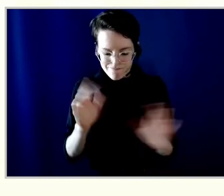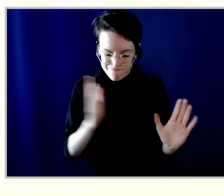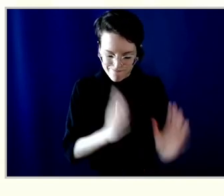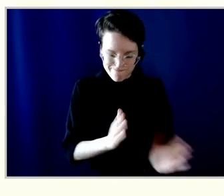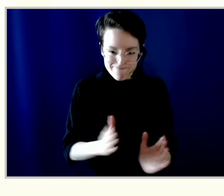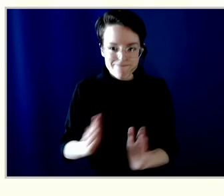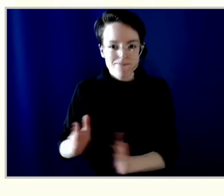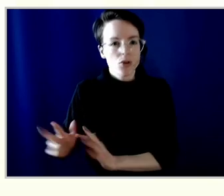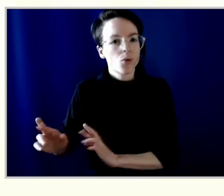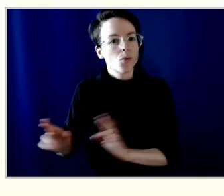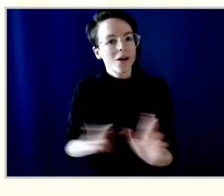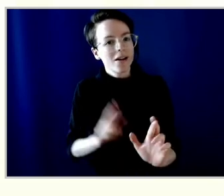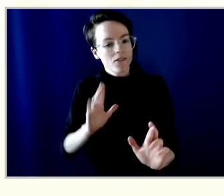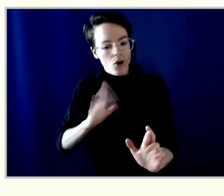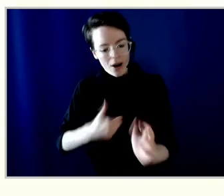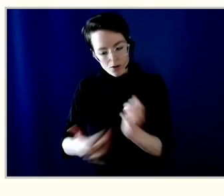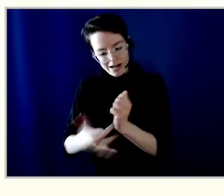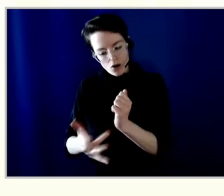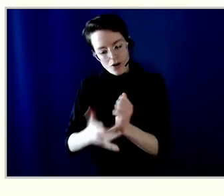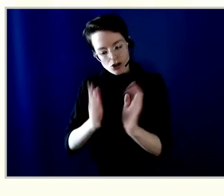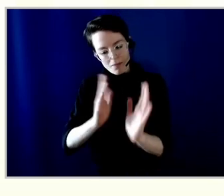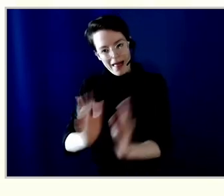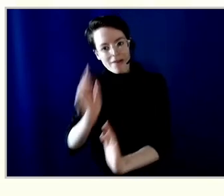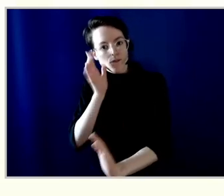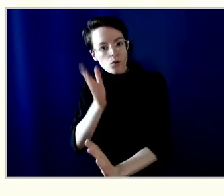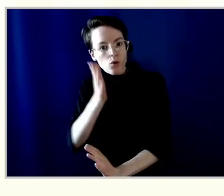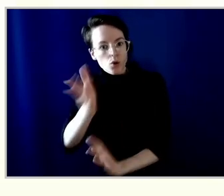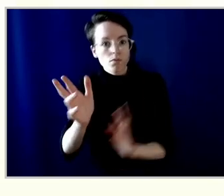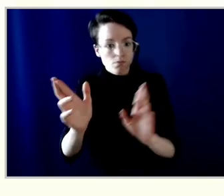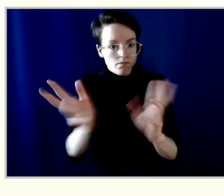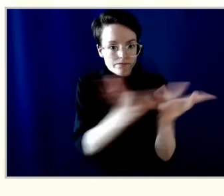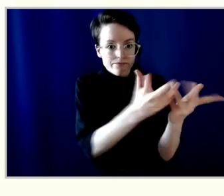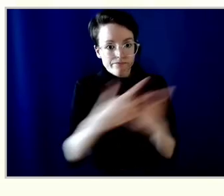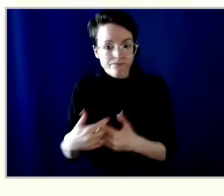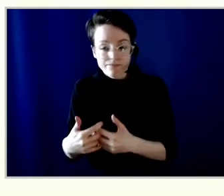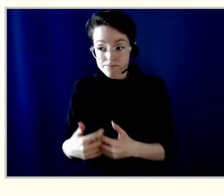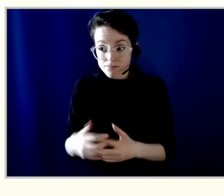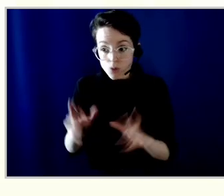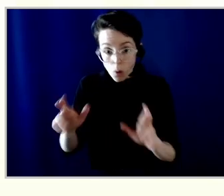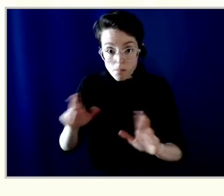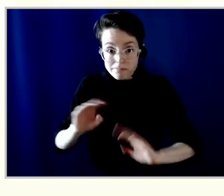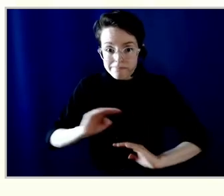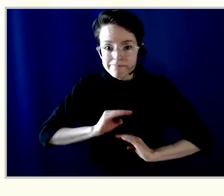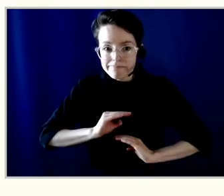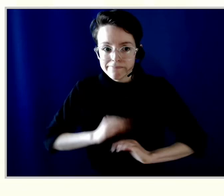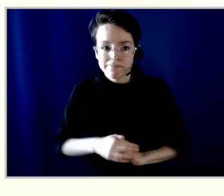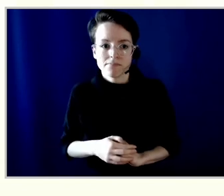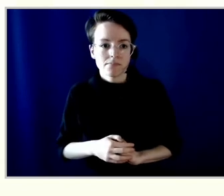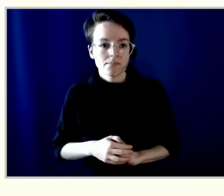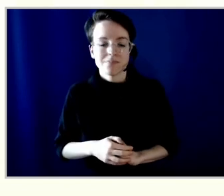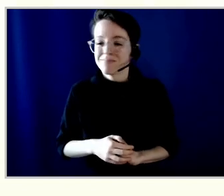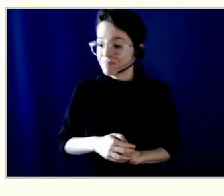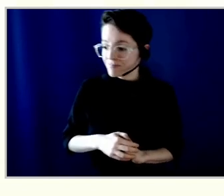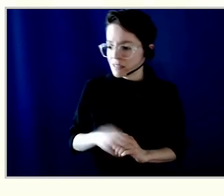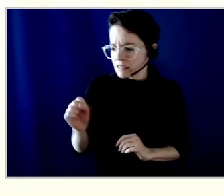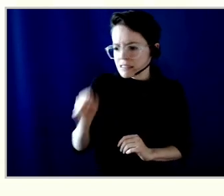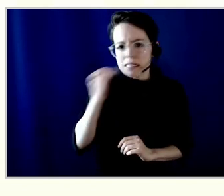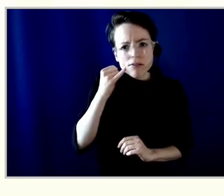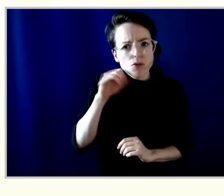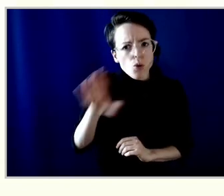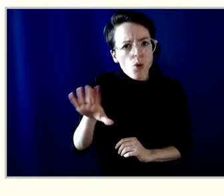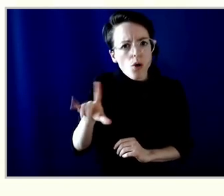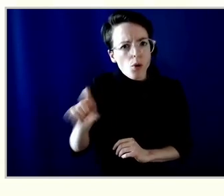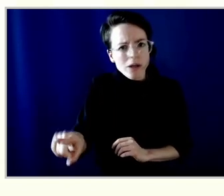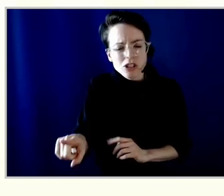for that. Hopefully that answered your question. Yeah, and if that's not what you were asking, Christopher, you could submit another